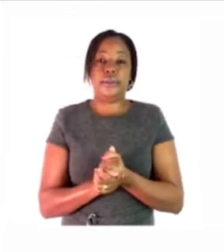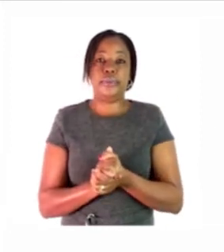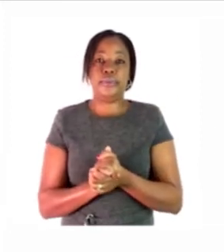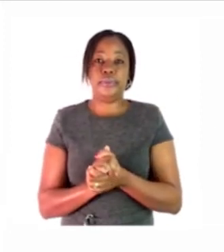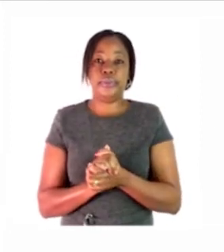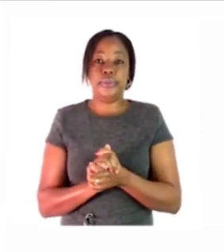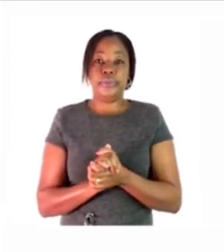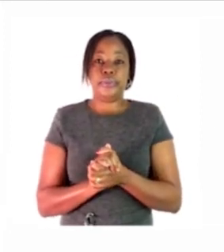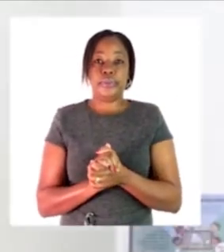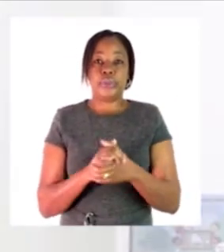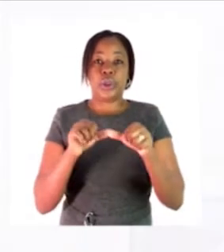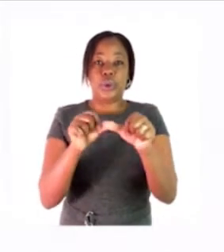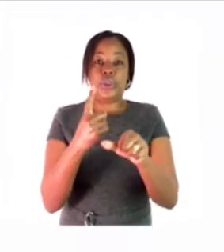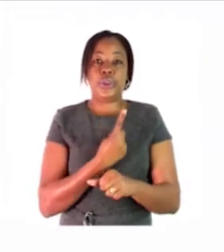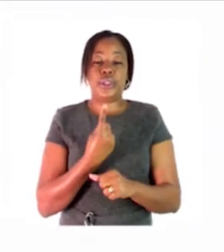page